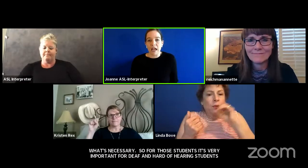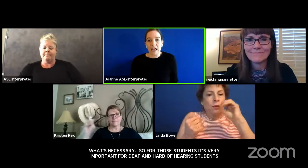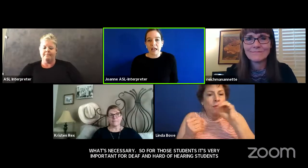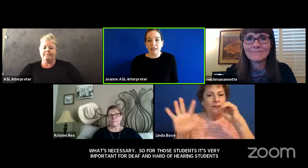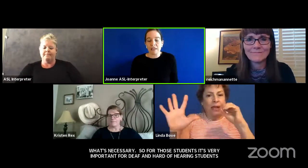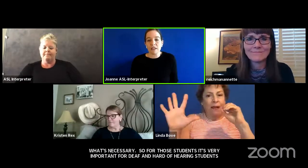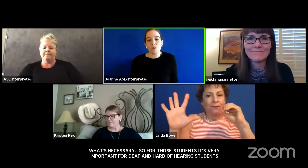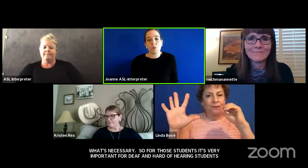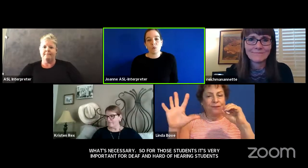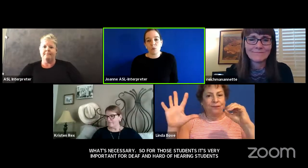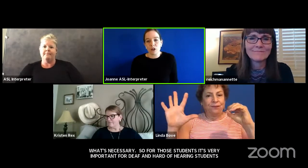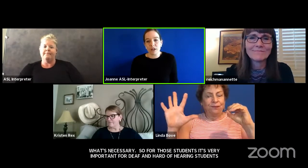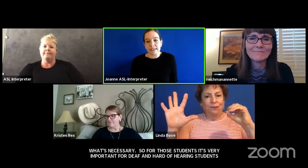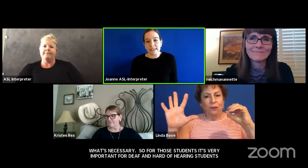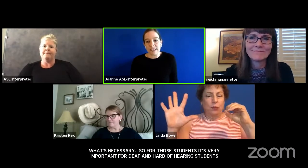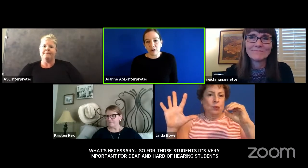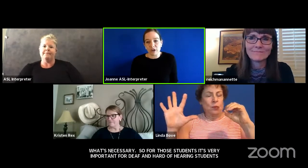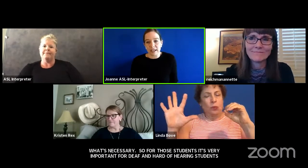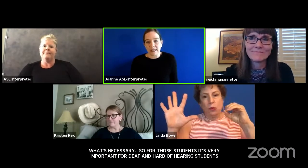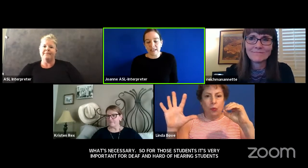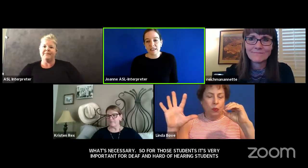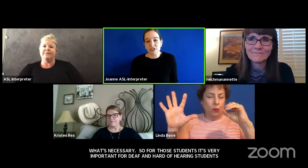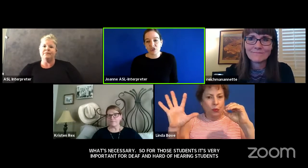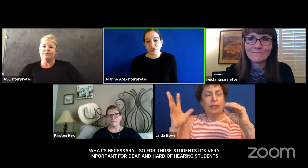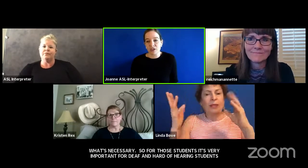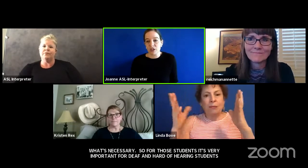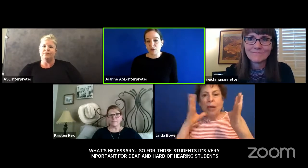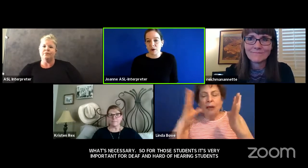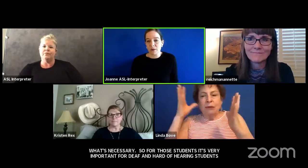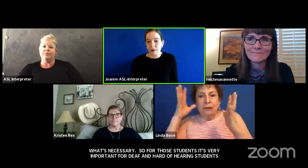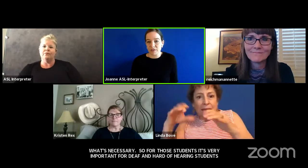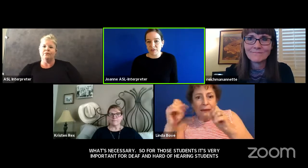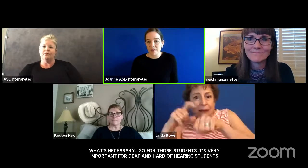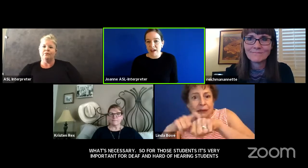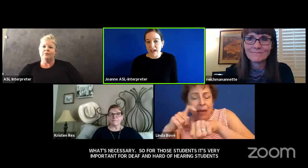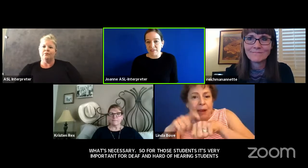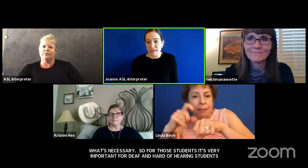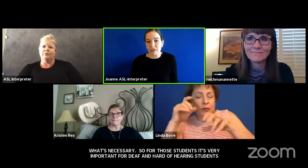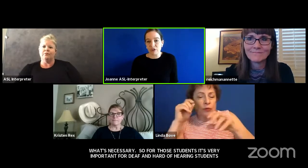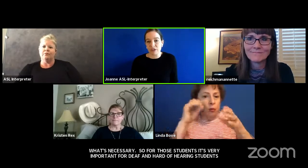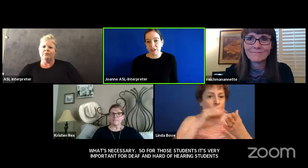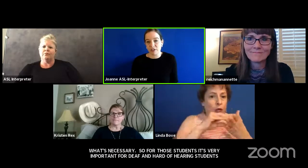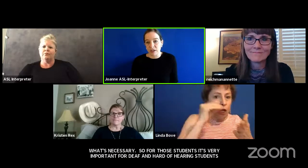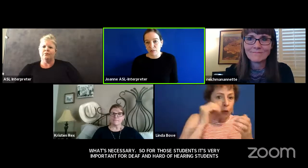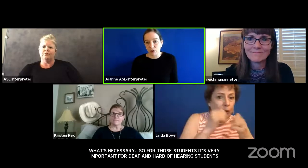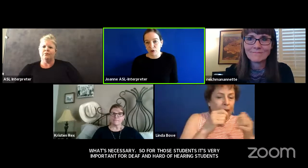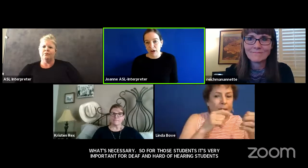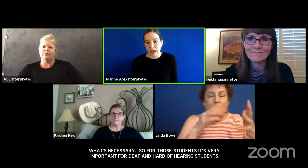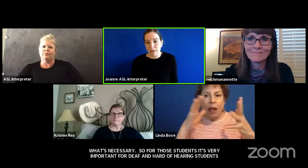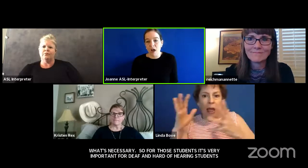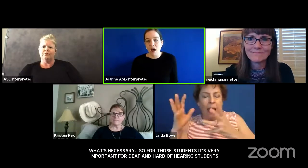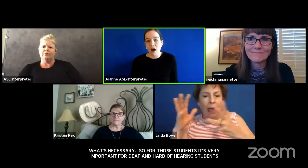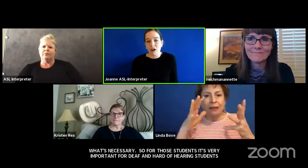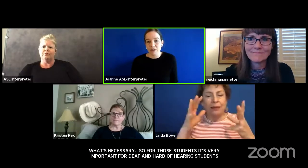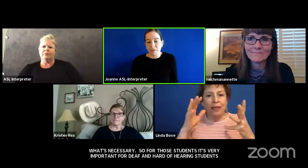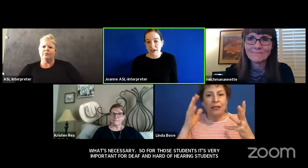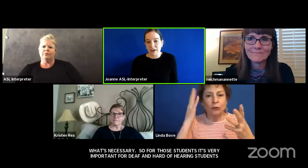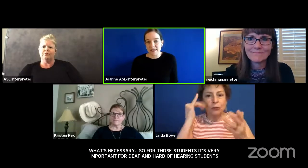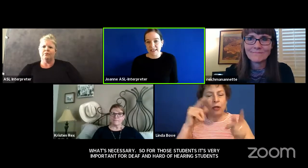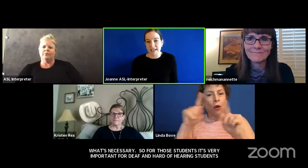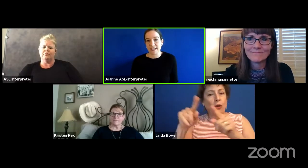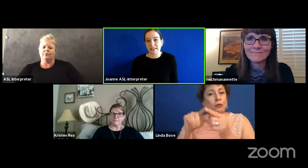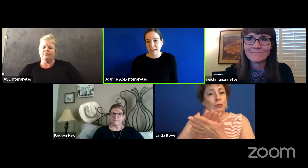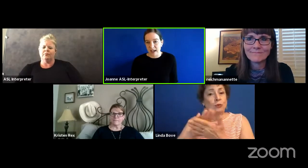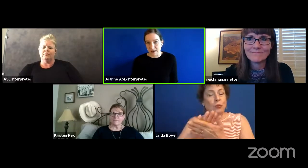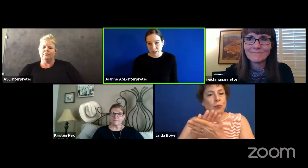Um, and when we're considering the children who are birth to five in the early learning program, are the